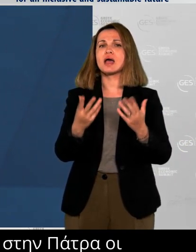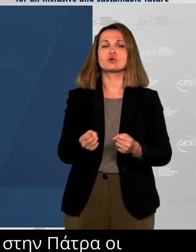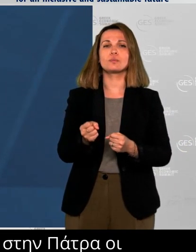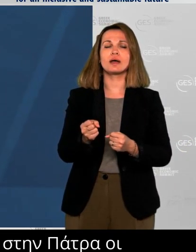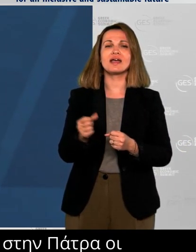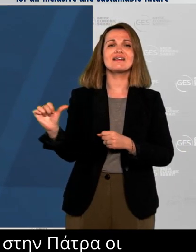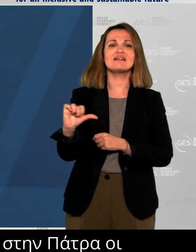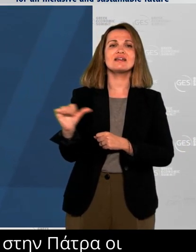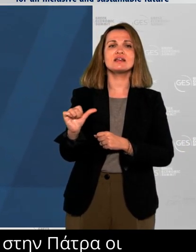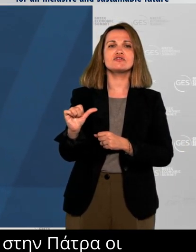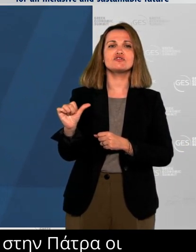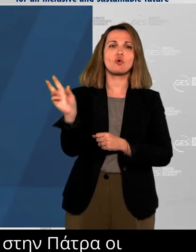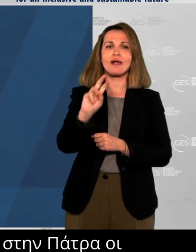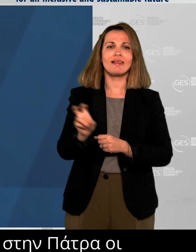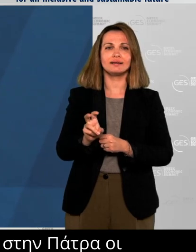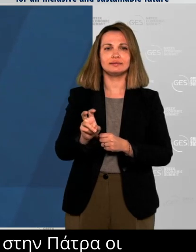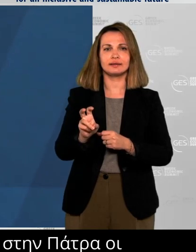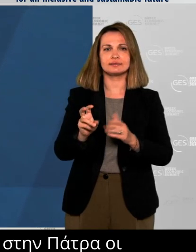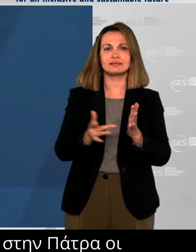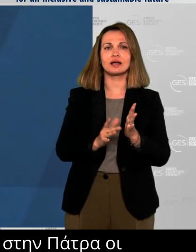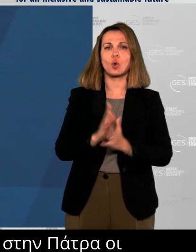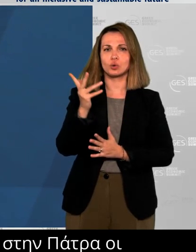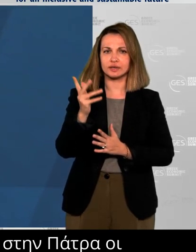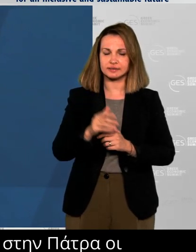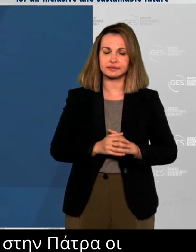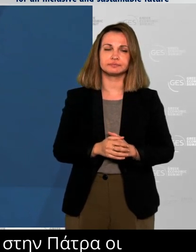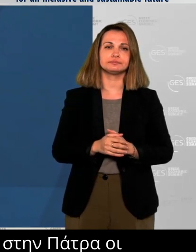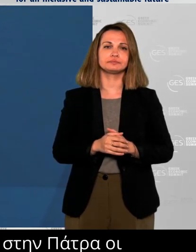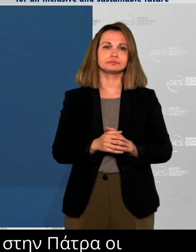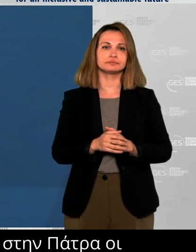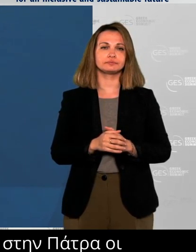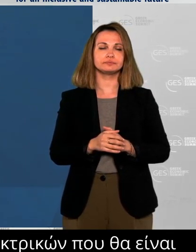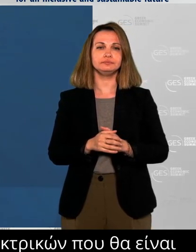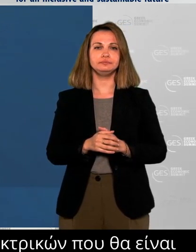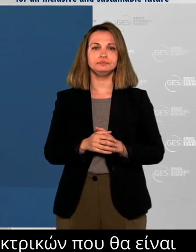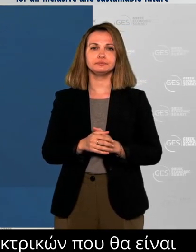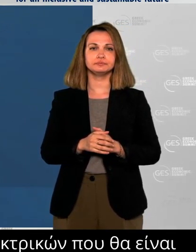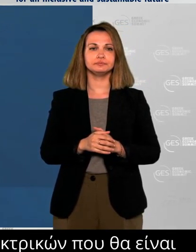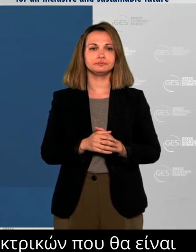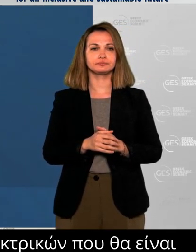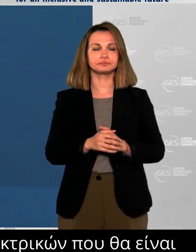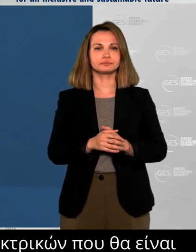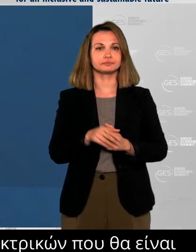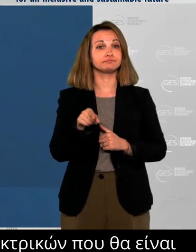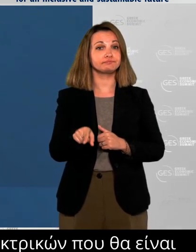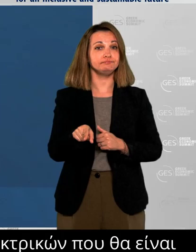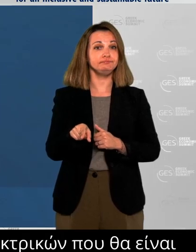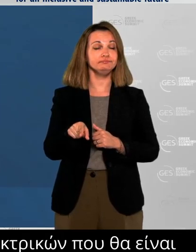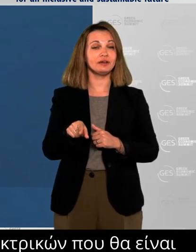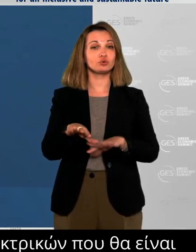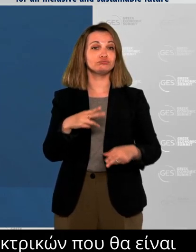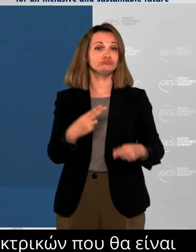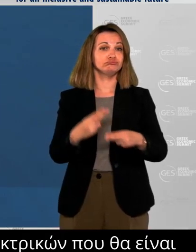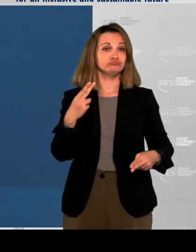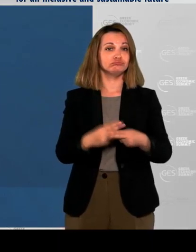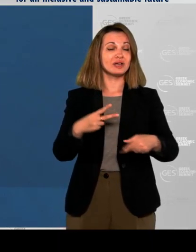and is a key part of the government's White Dragon project for Western Macedonia. The United States is going to continue